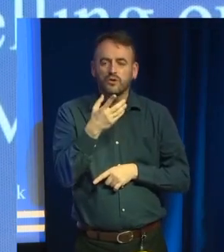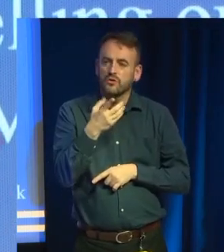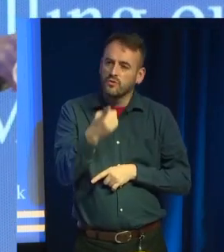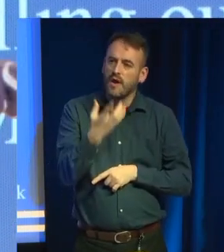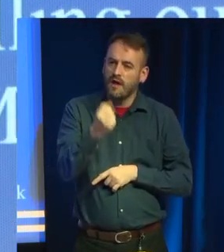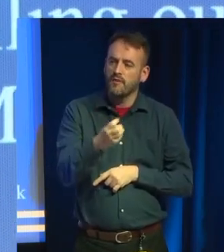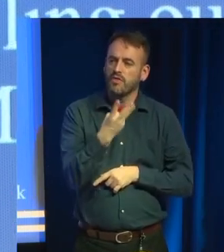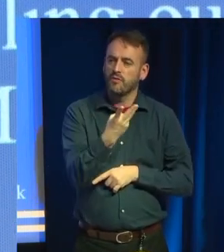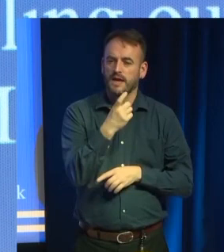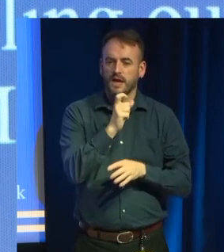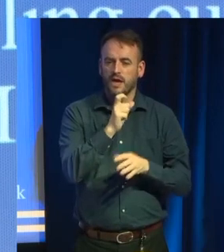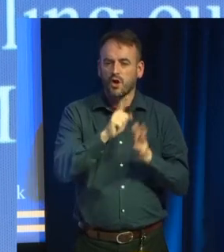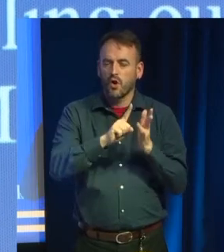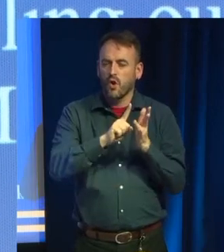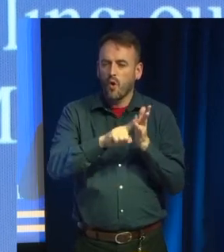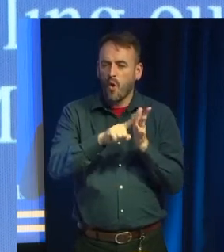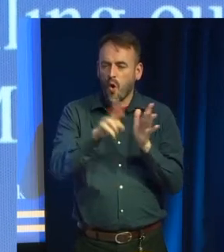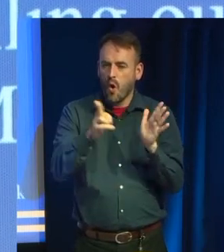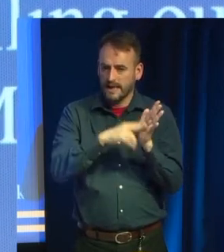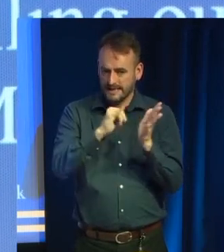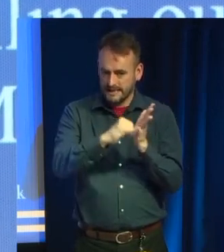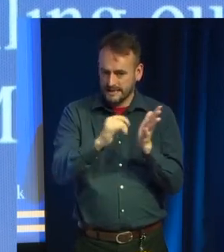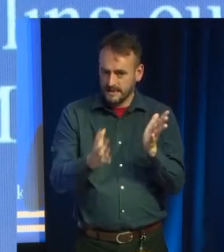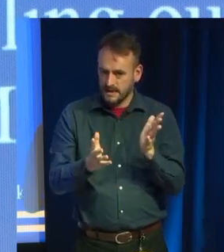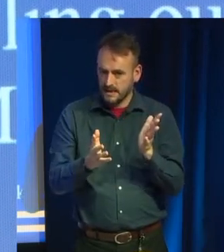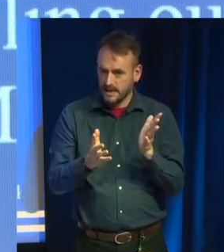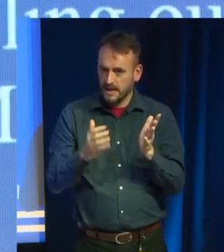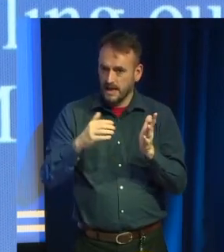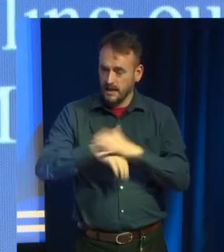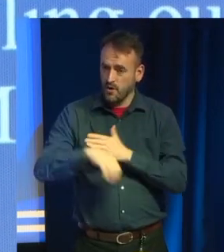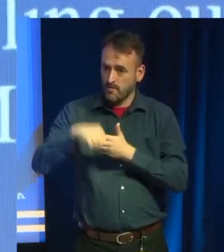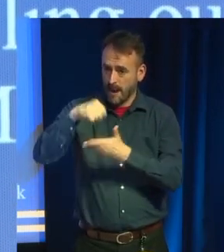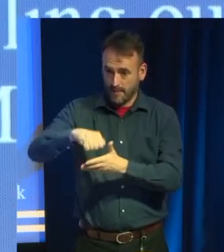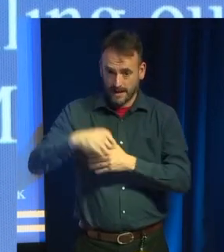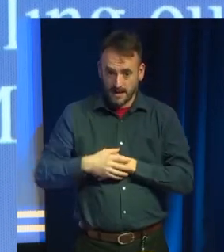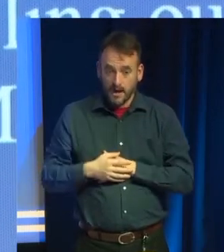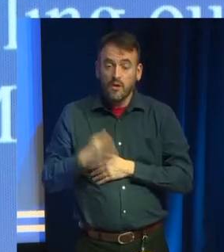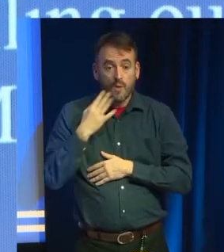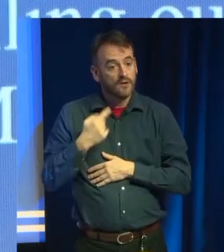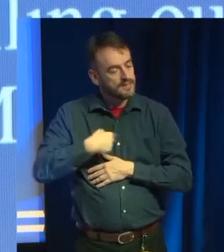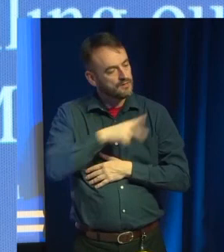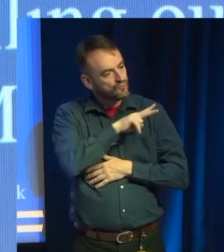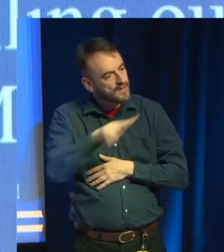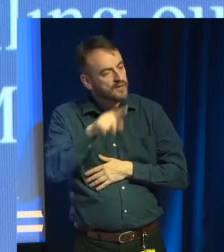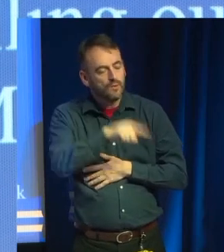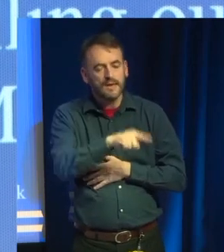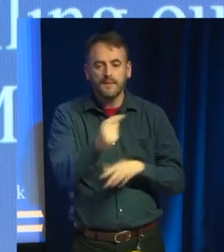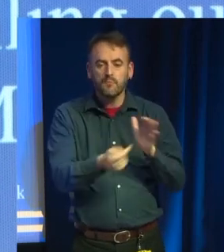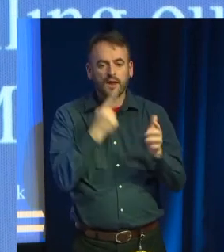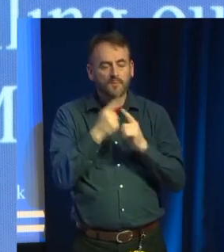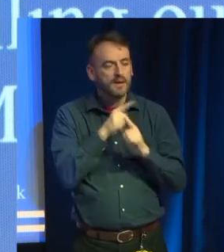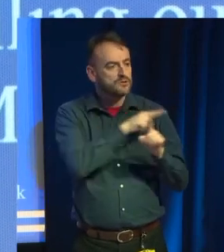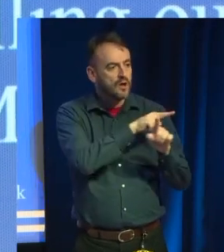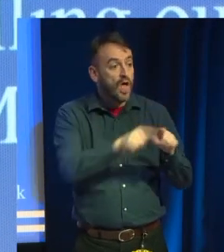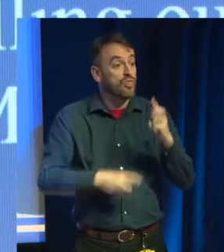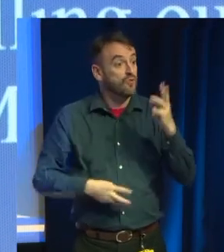not read the words you have and in your backpack. You just see the numeral. That's the only bit you're interested in. So, you just skip right through to that piece of text and you